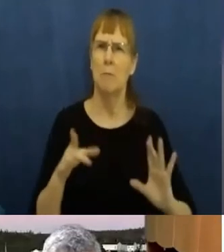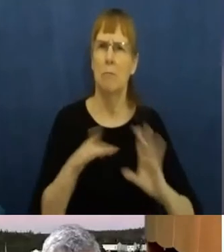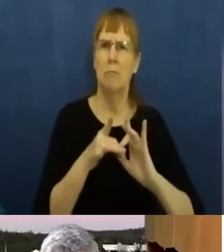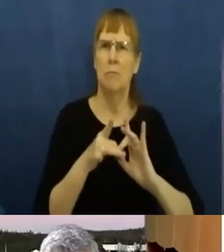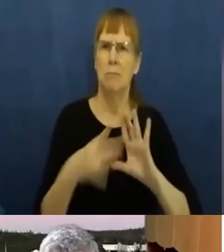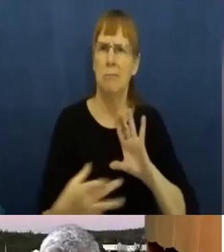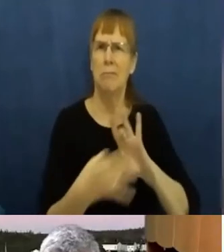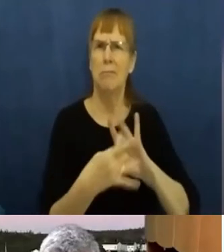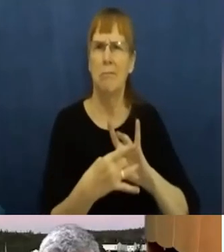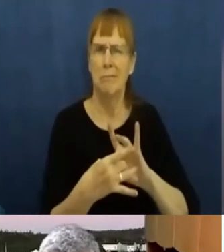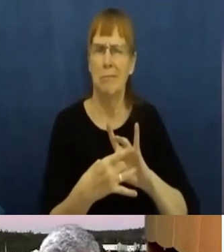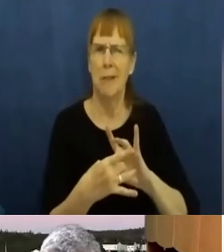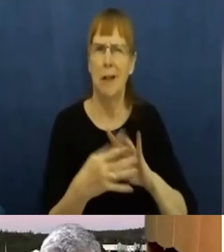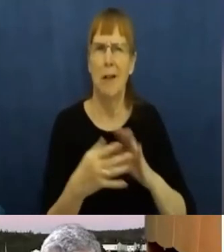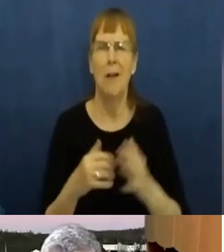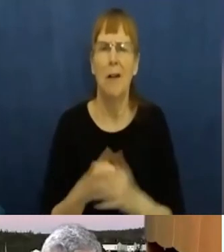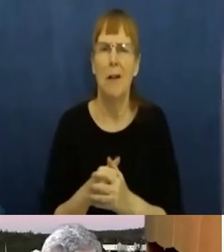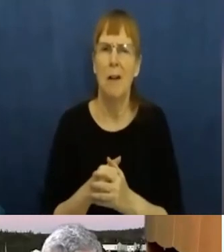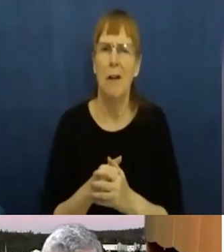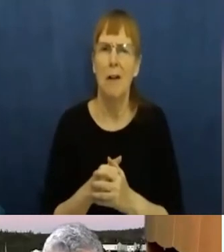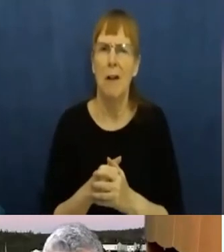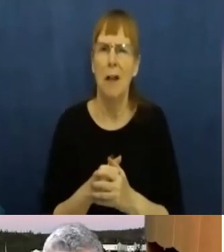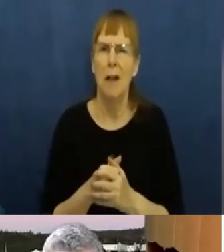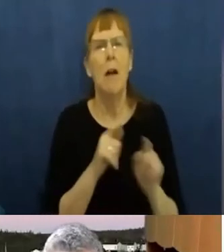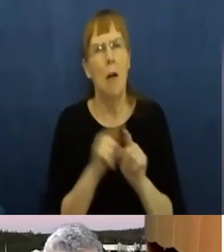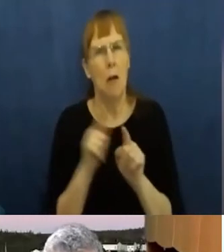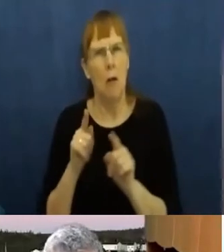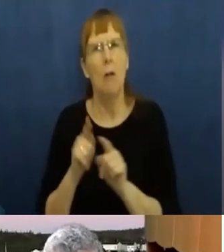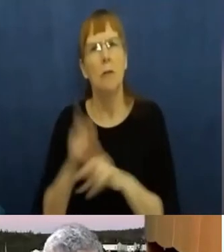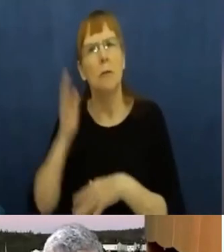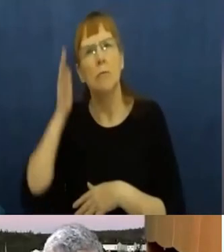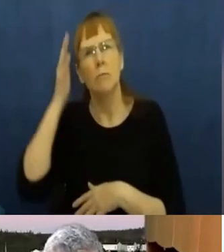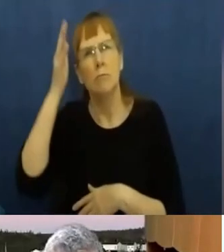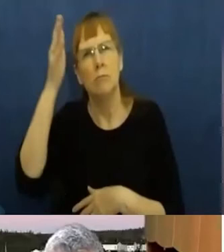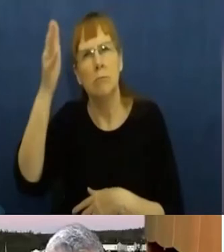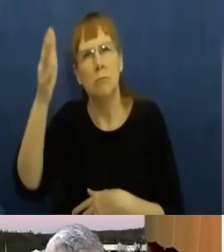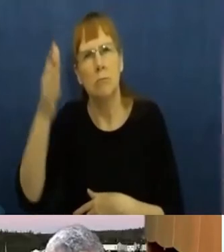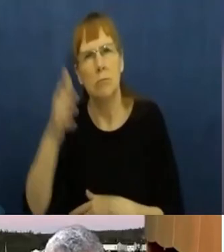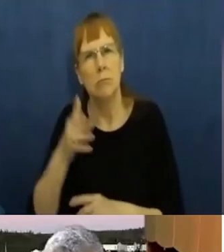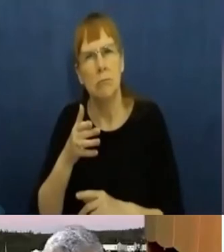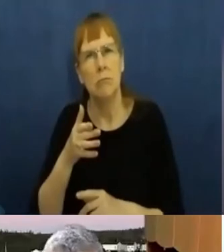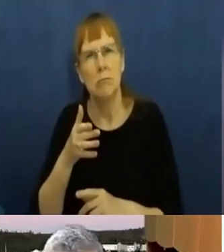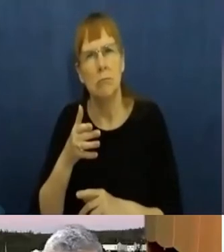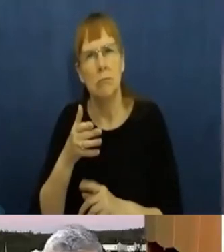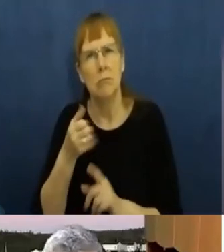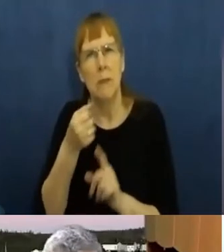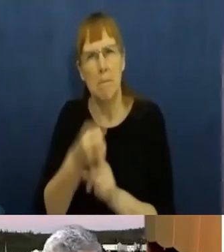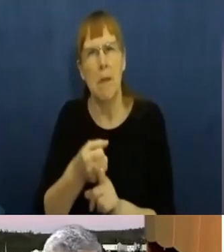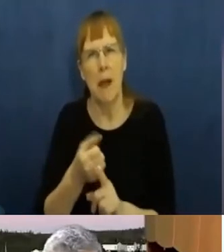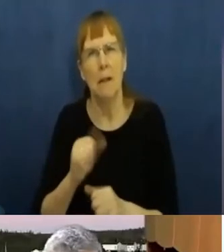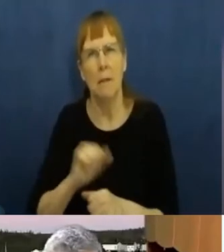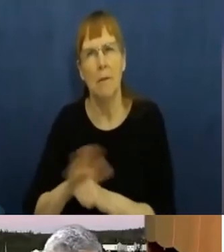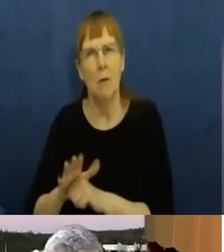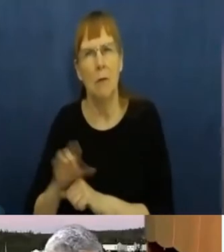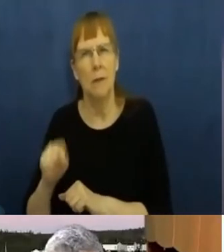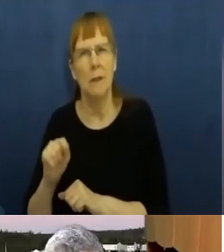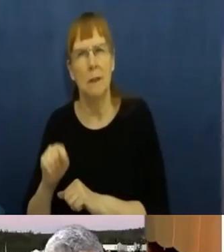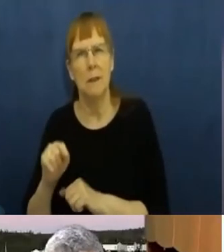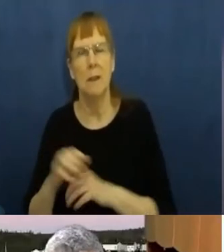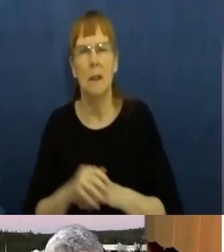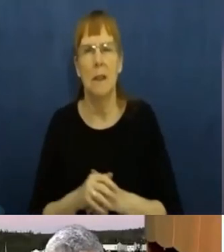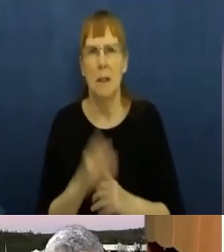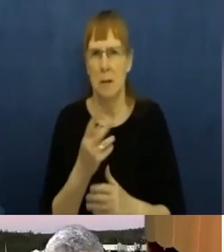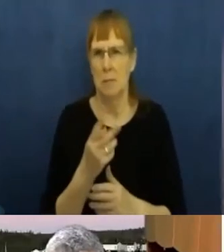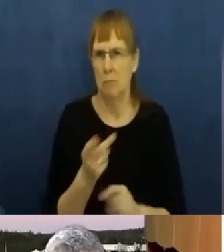the long term impacts that's going to have. I know both of our speakers have already brought up the issues